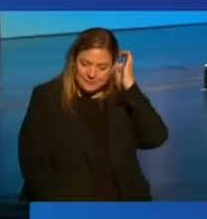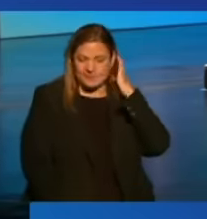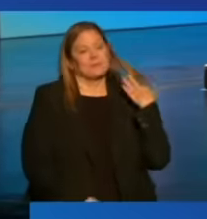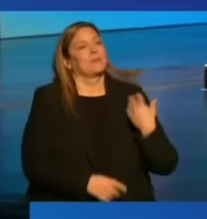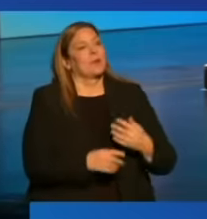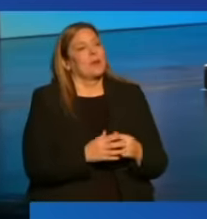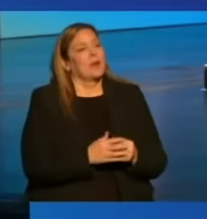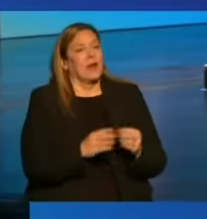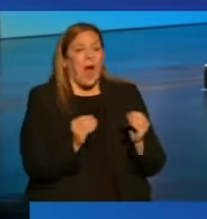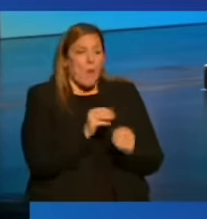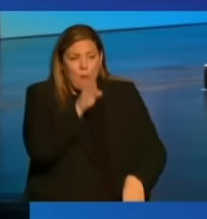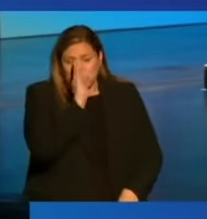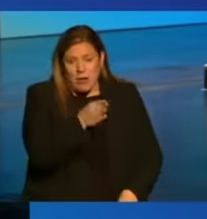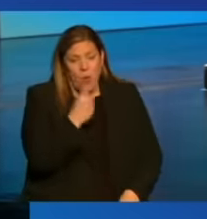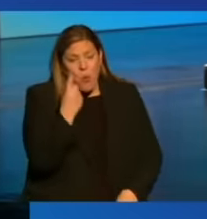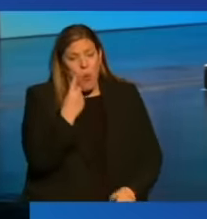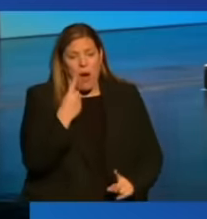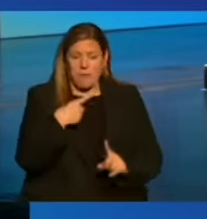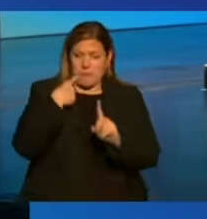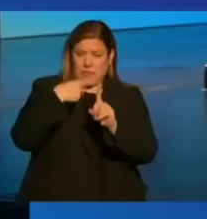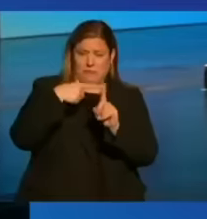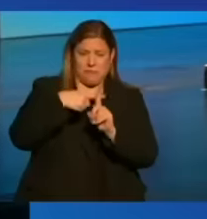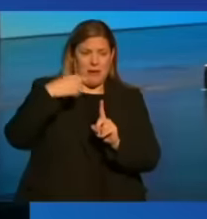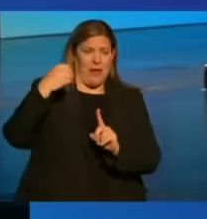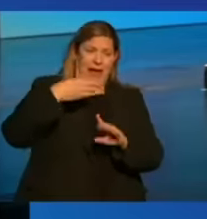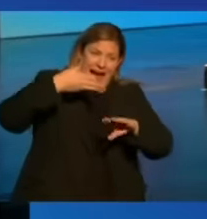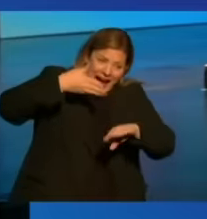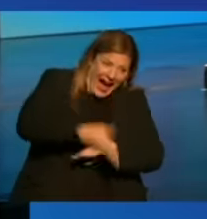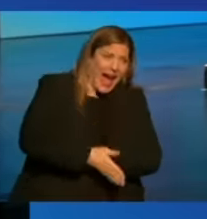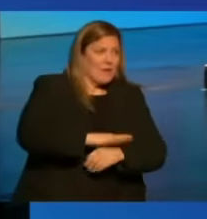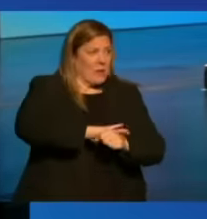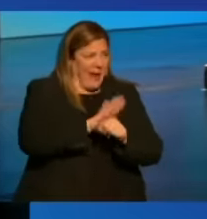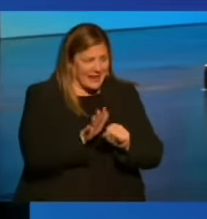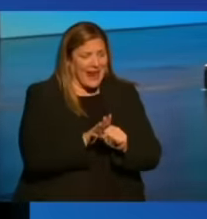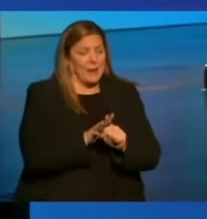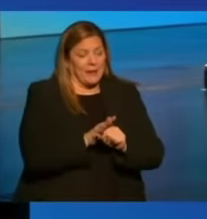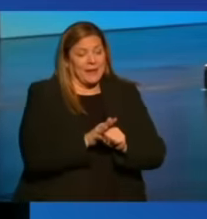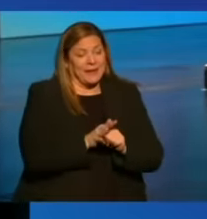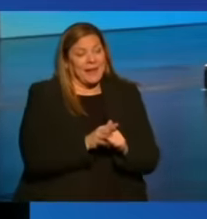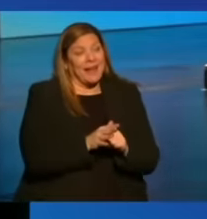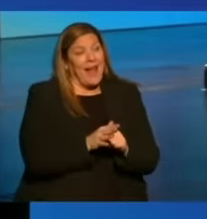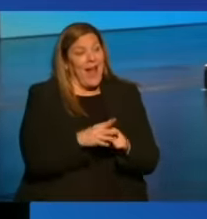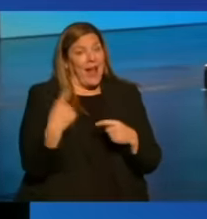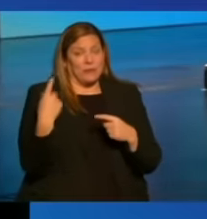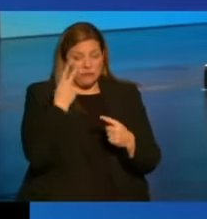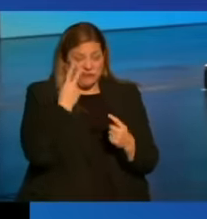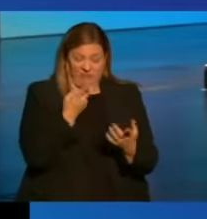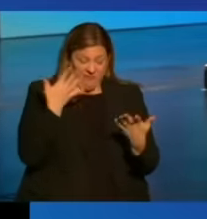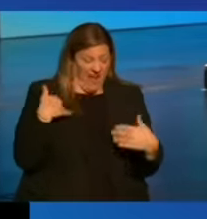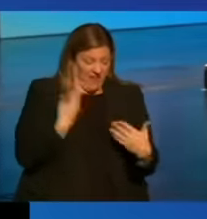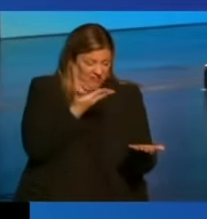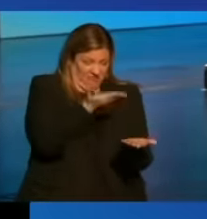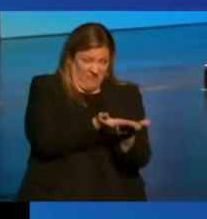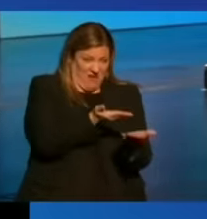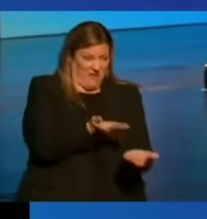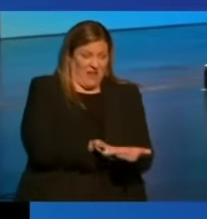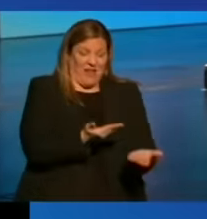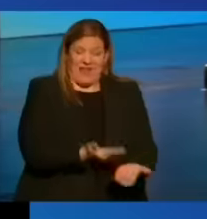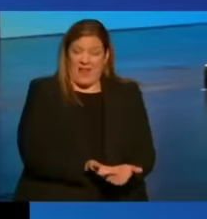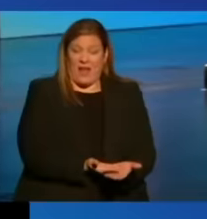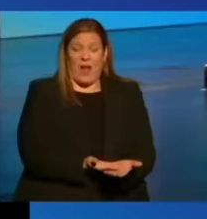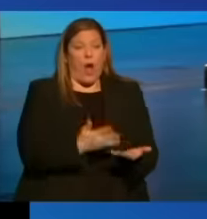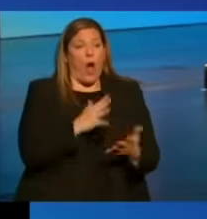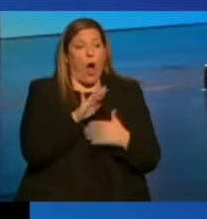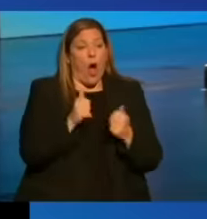And more broadly, one of the bright spots coming out of the pandemic has been evidence that the generous